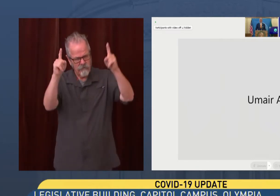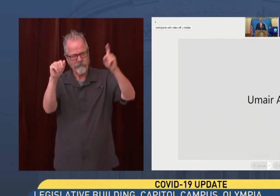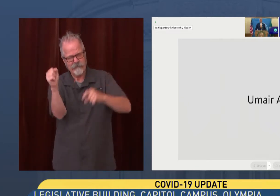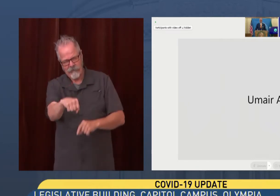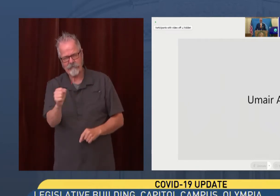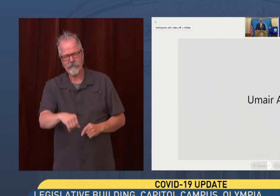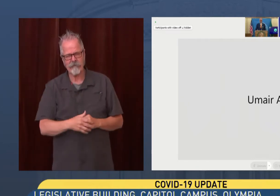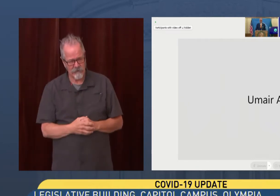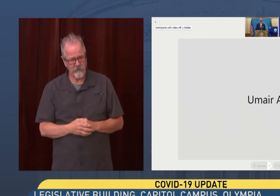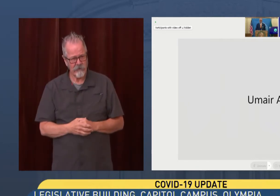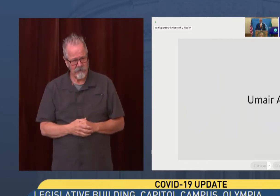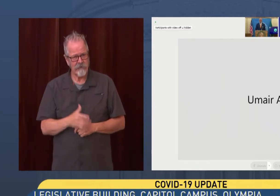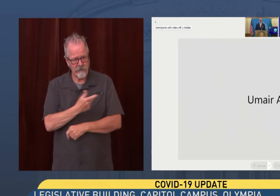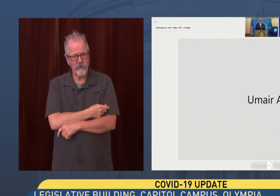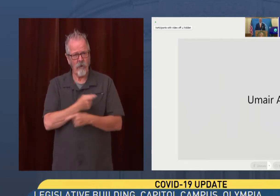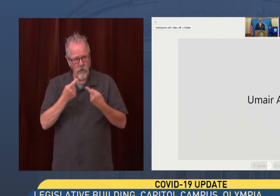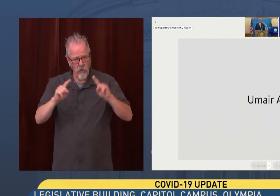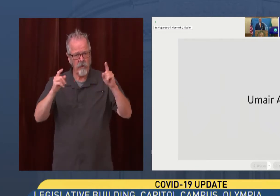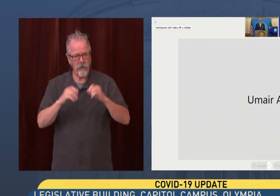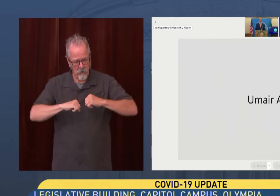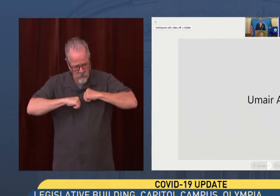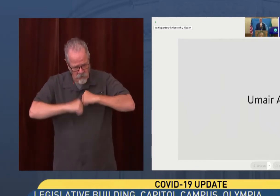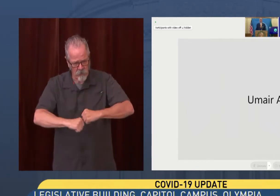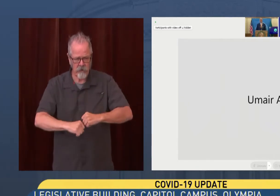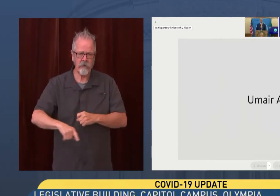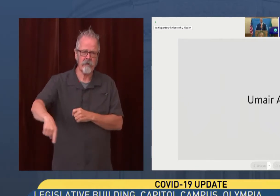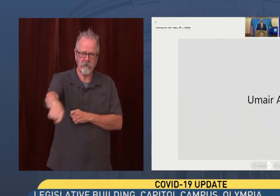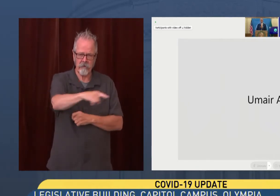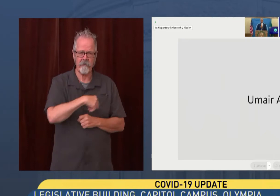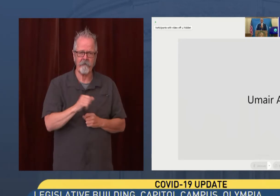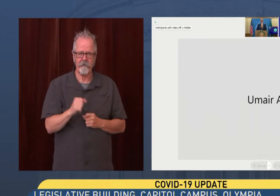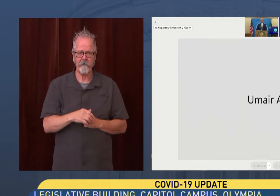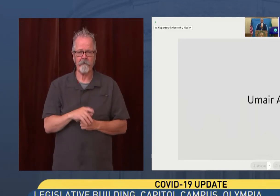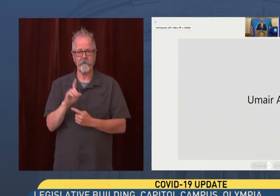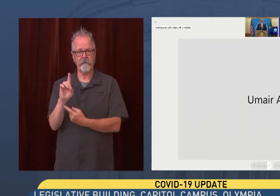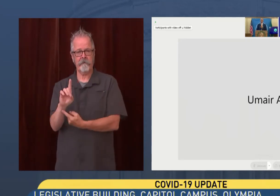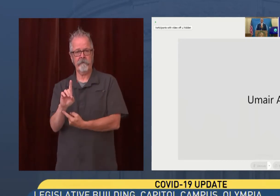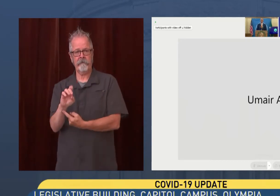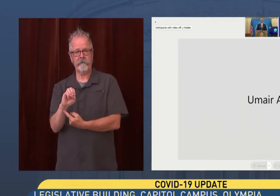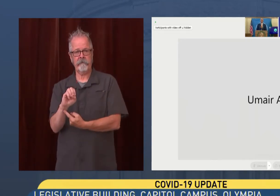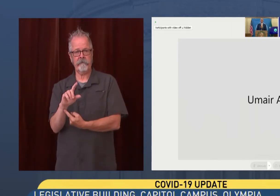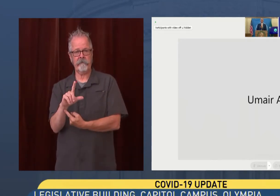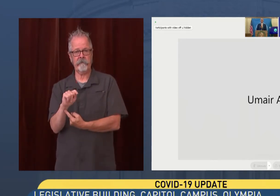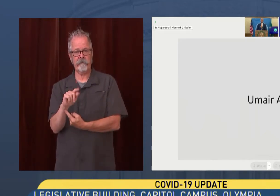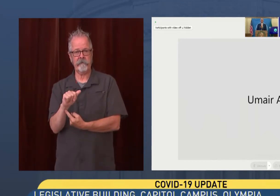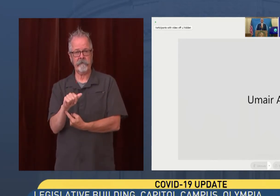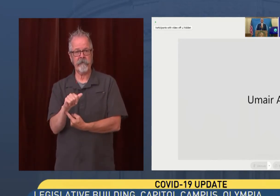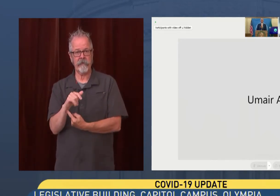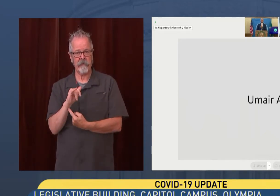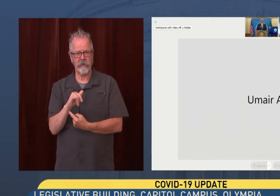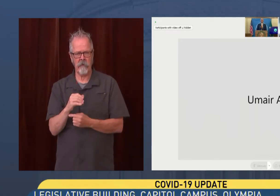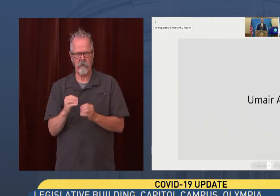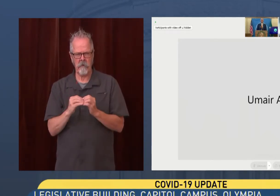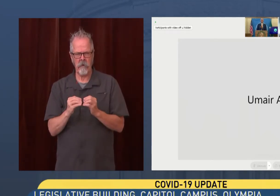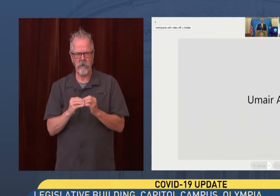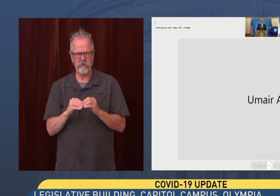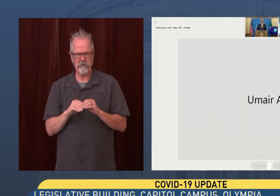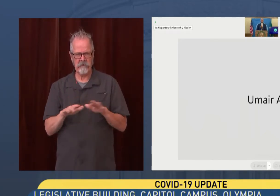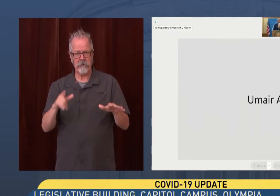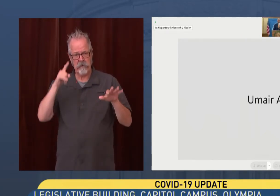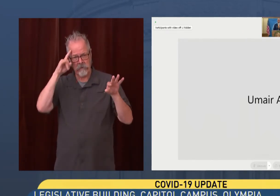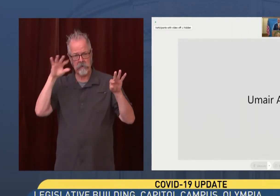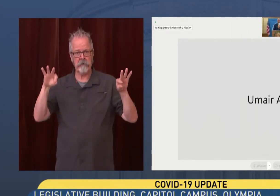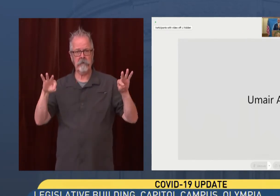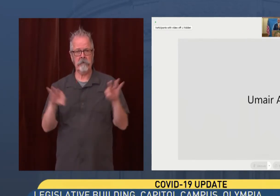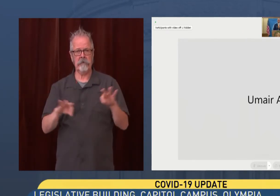people stay protected. We're seeing the Delta variant more so than ever in our state, and that's similar to what we're seeing across